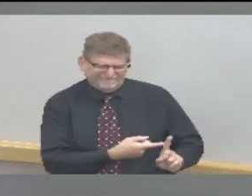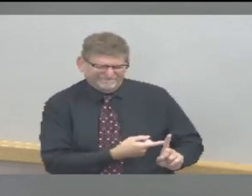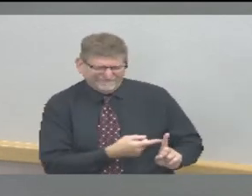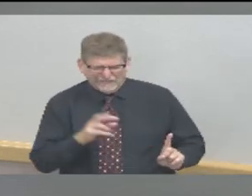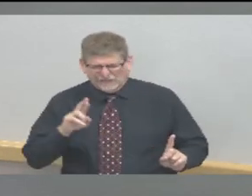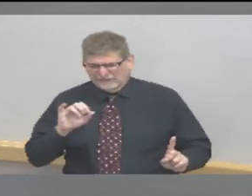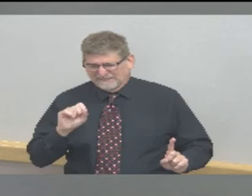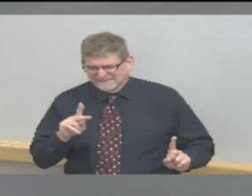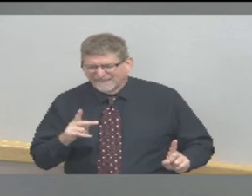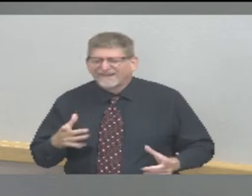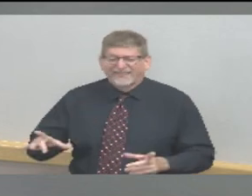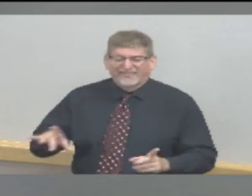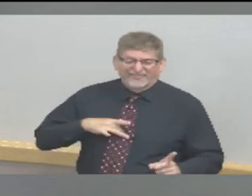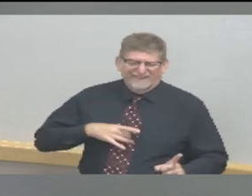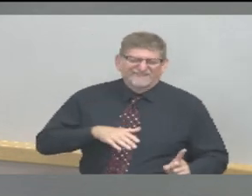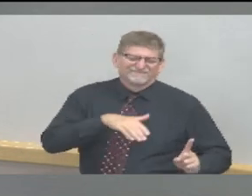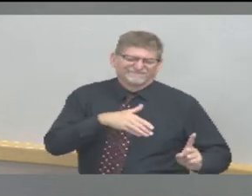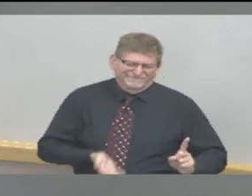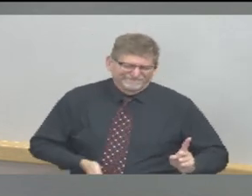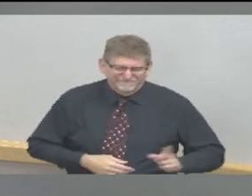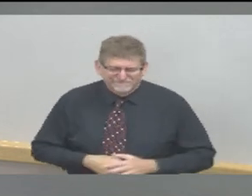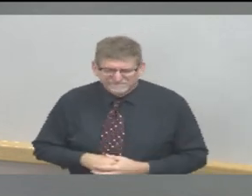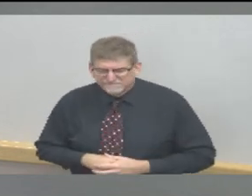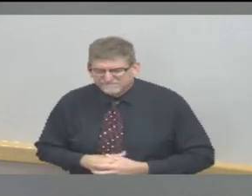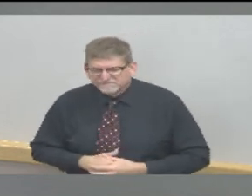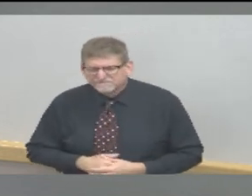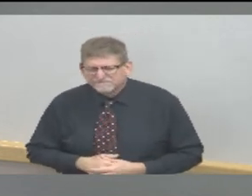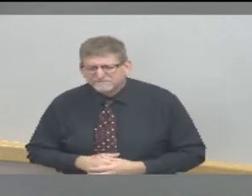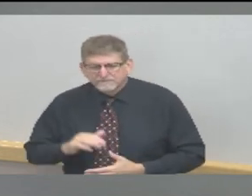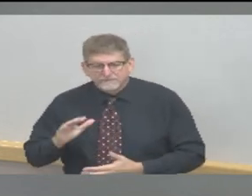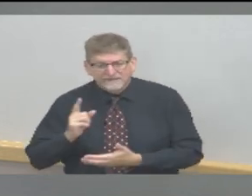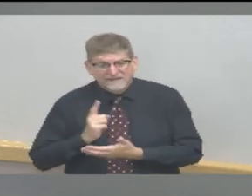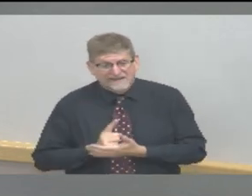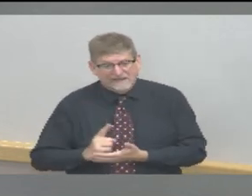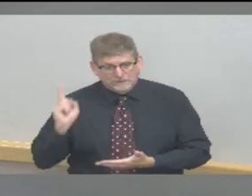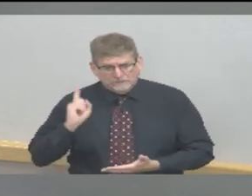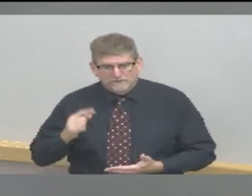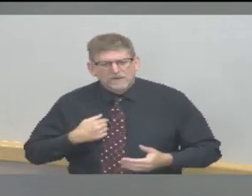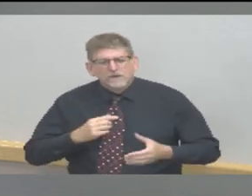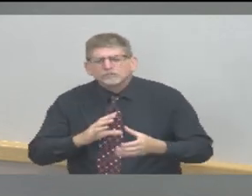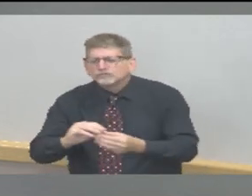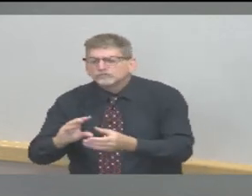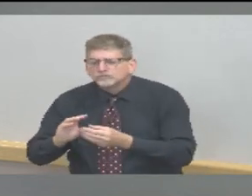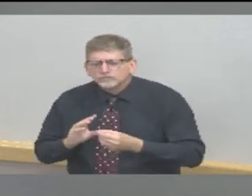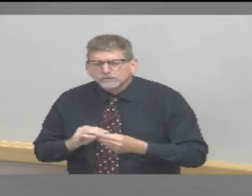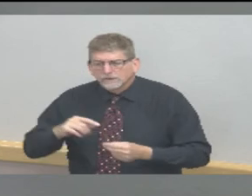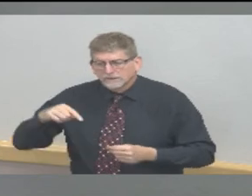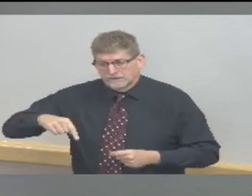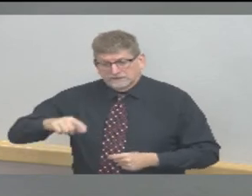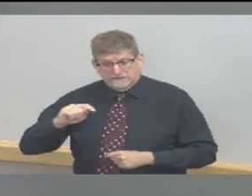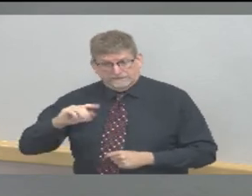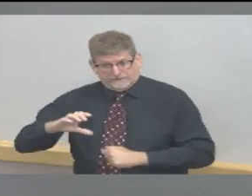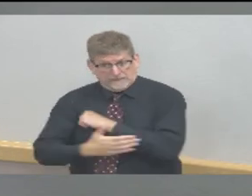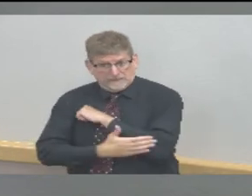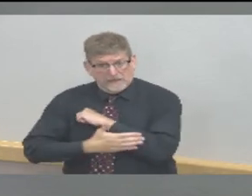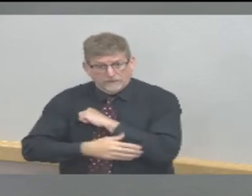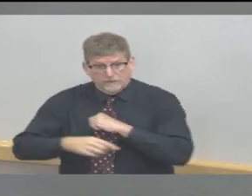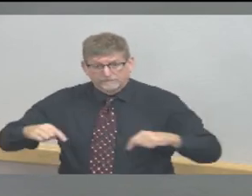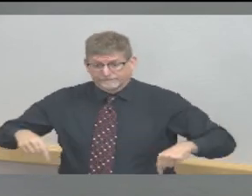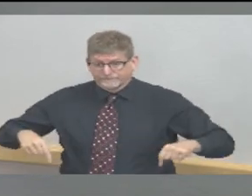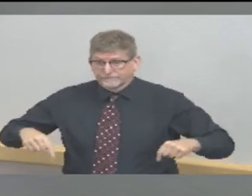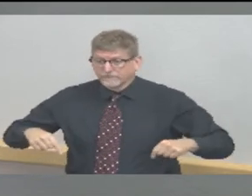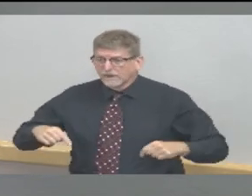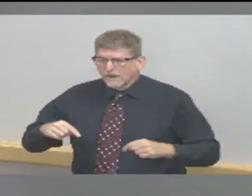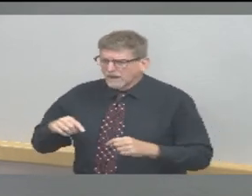as I mentioned last week here in Tippecanoe County our highest affected age